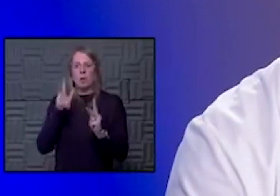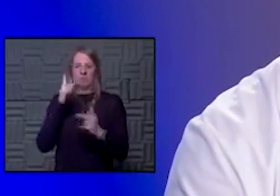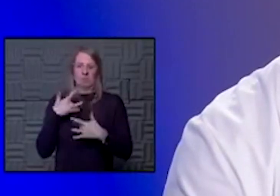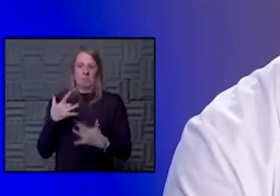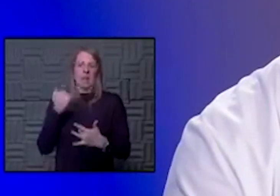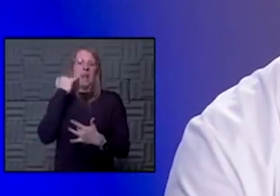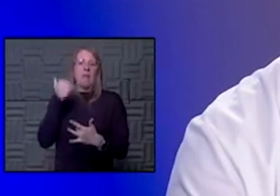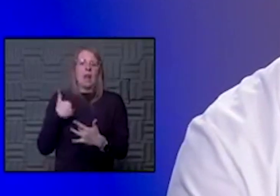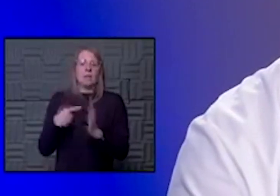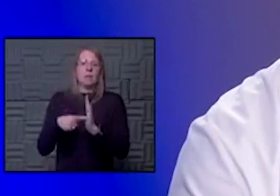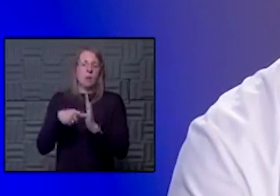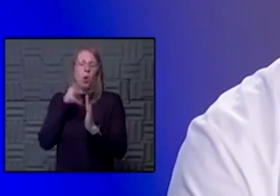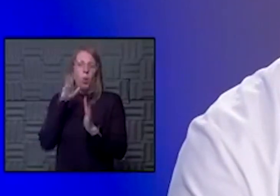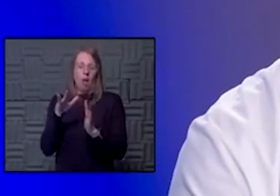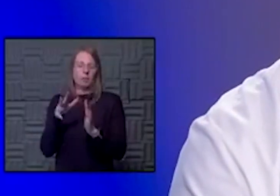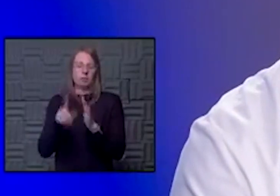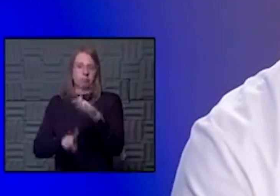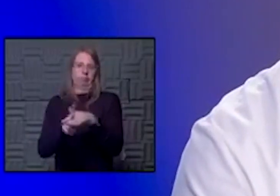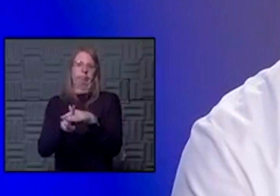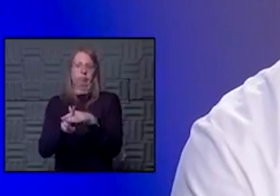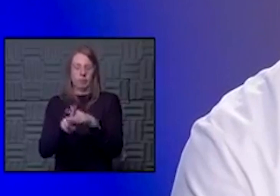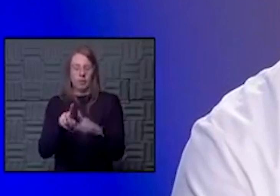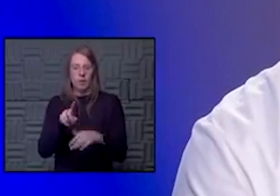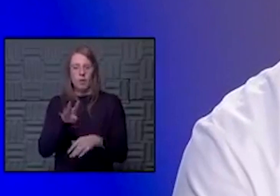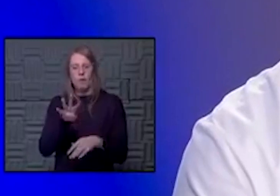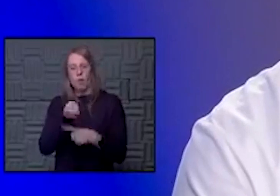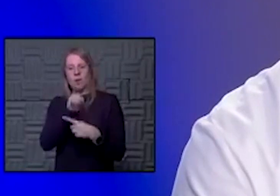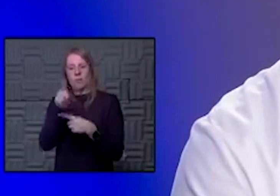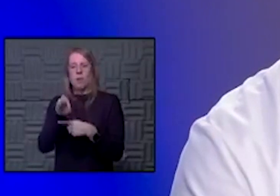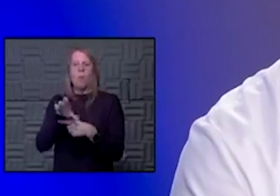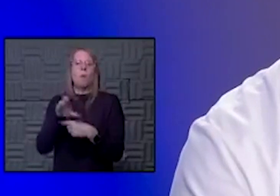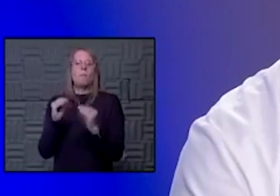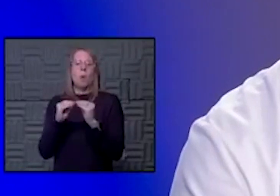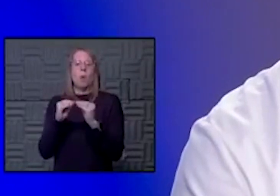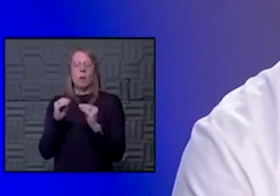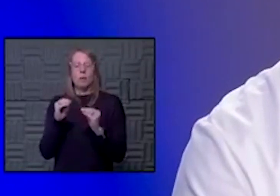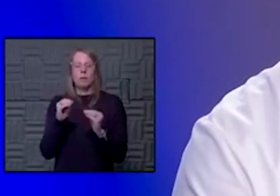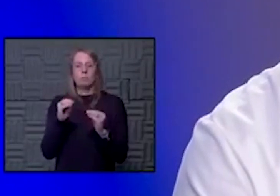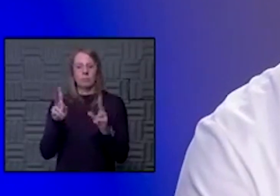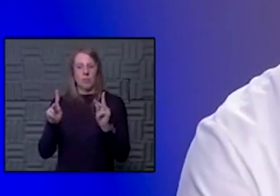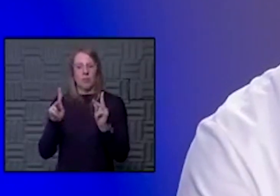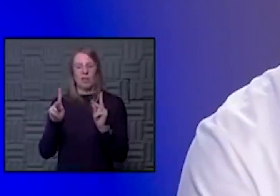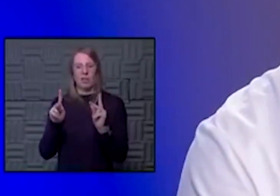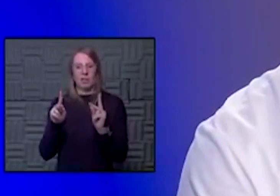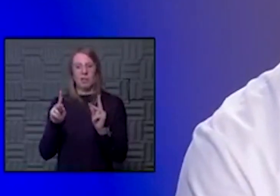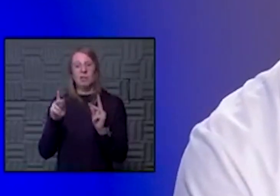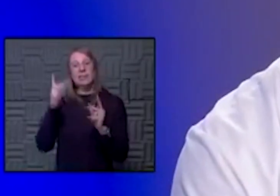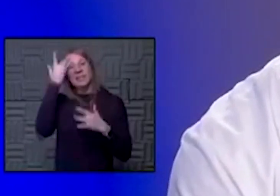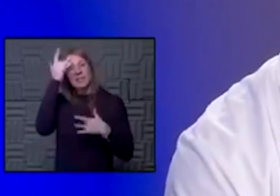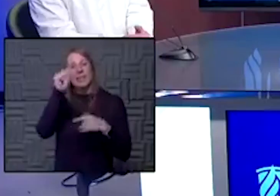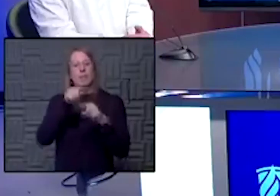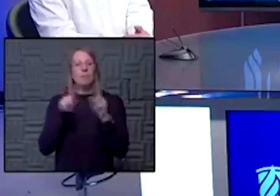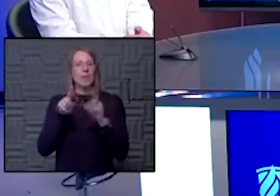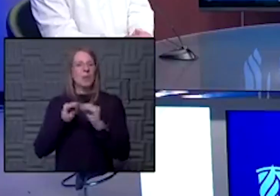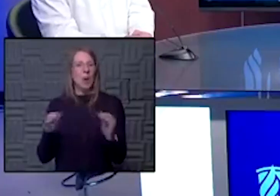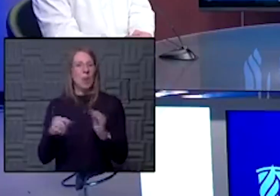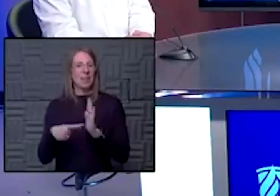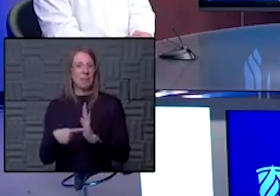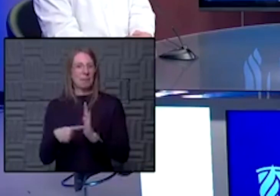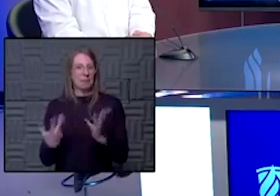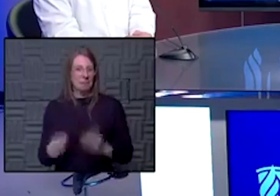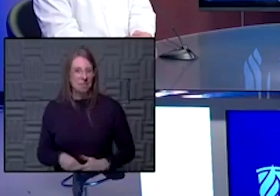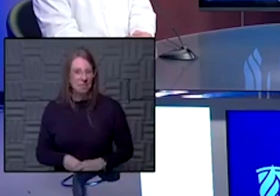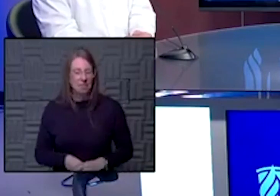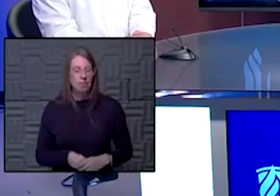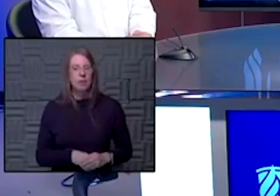symptoms. But unfortunately, we've seen up to 40% or more of people will not have symptoms and be asymptomatic. So, and I think, you know,